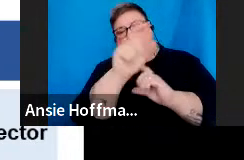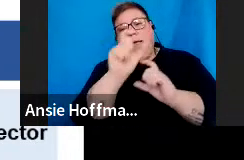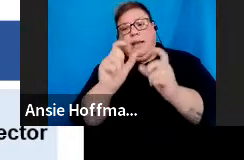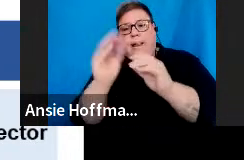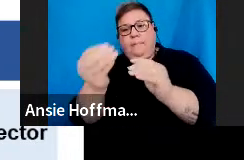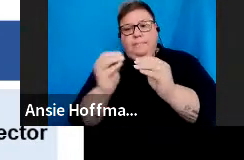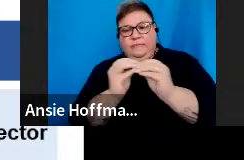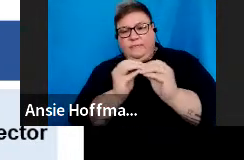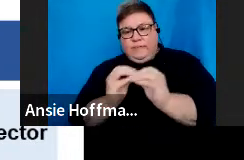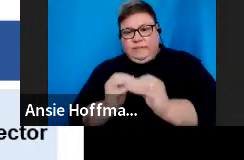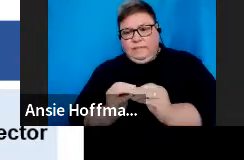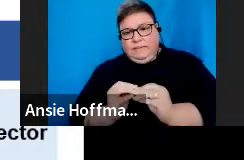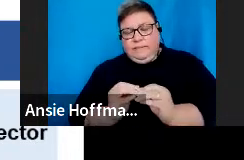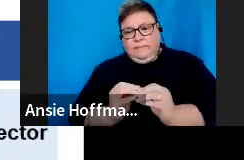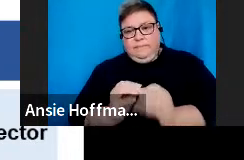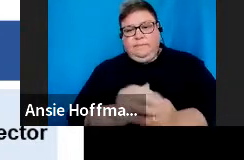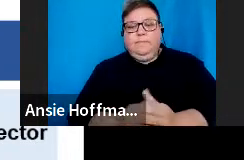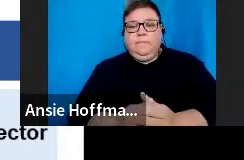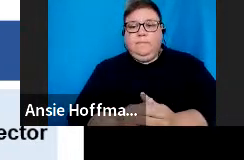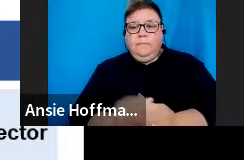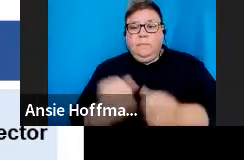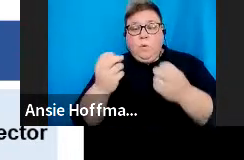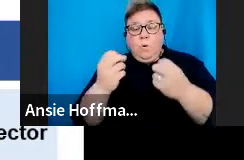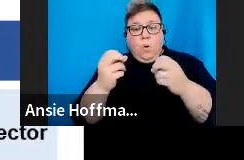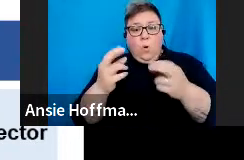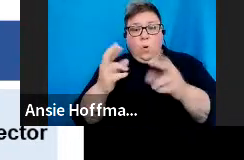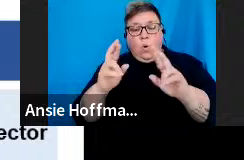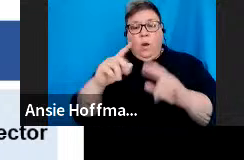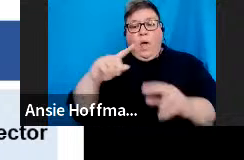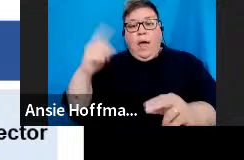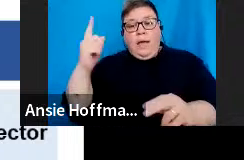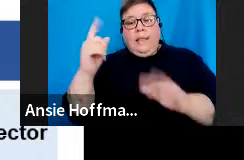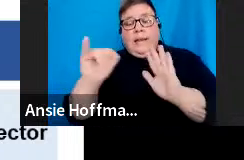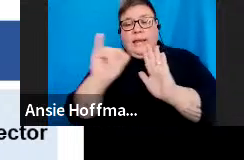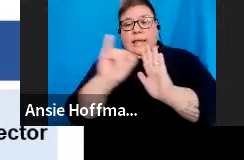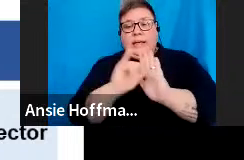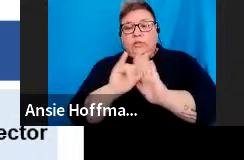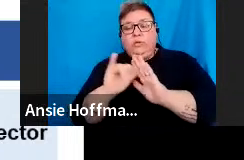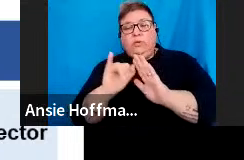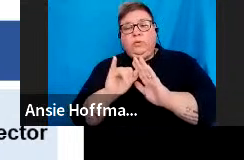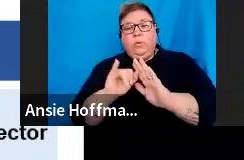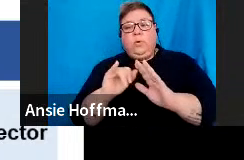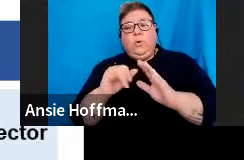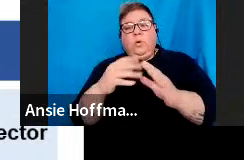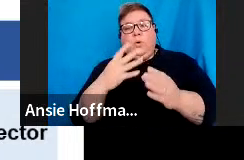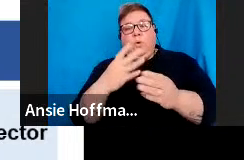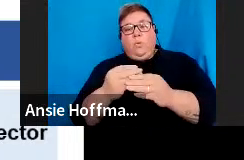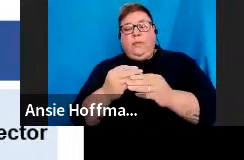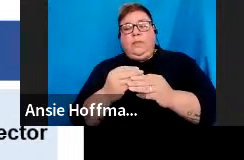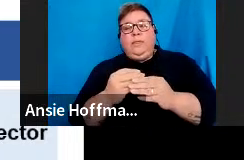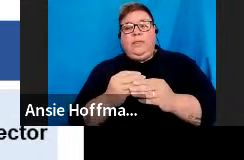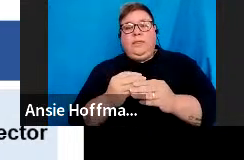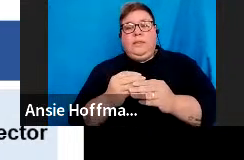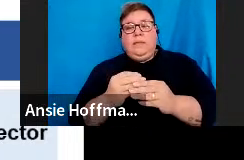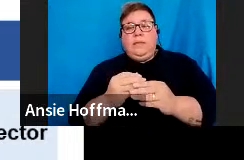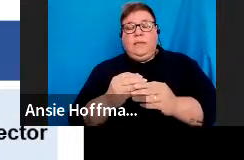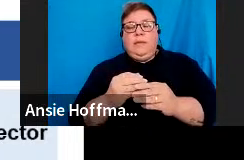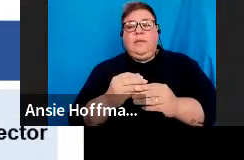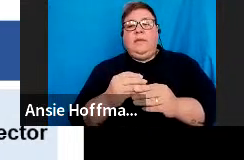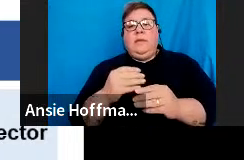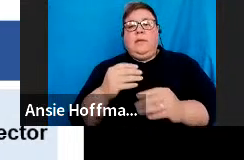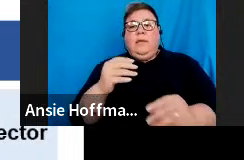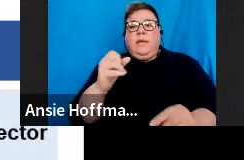errors of names. All other issues relating to the FSTA must be directly addressed with the FSTA